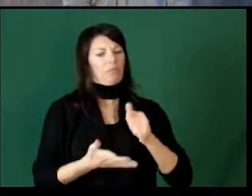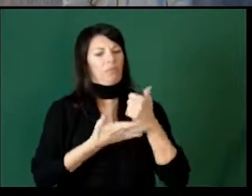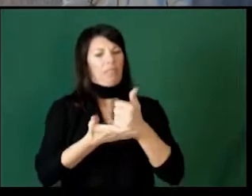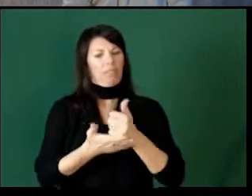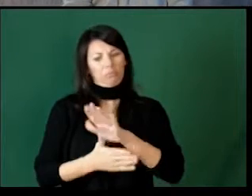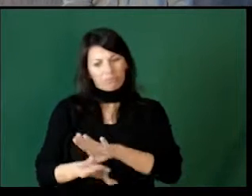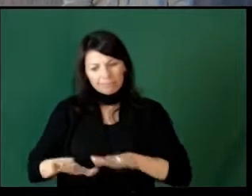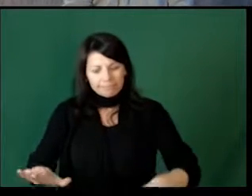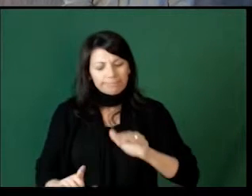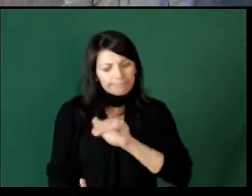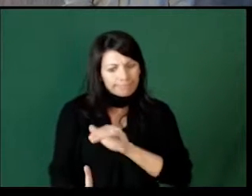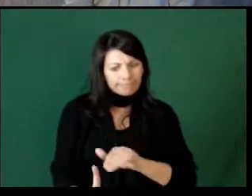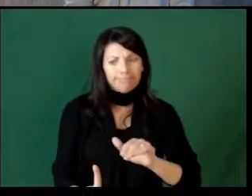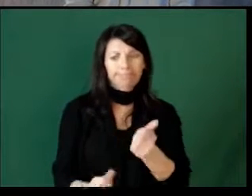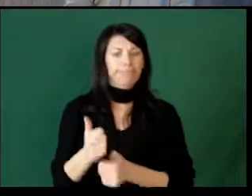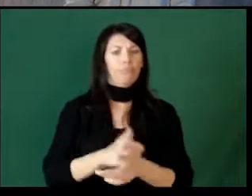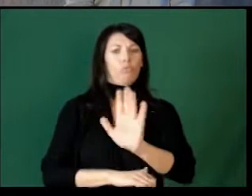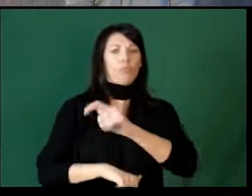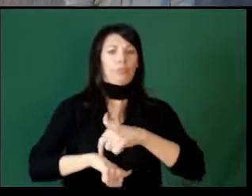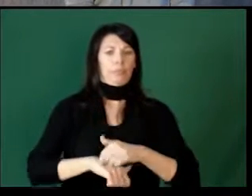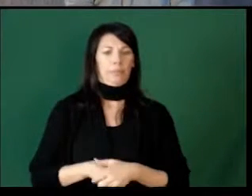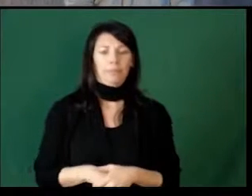reminders and help your child with those times.